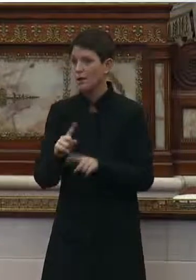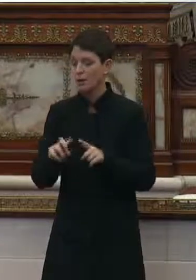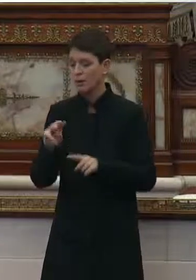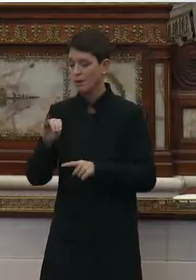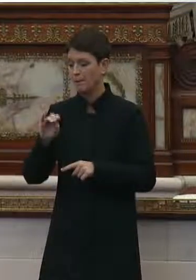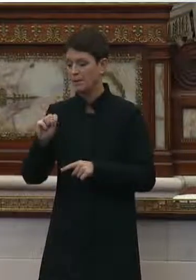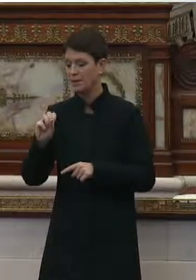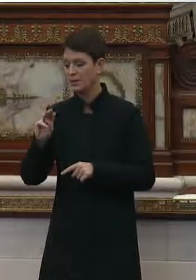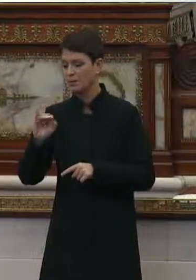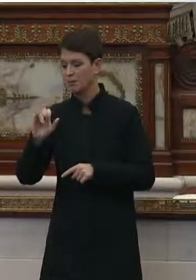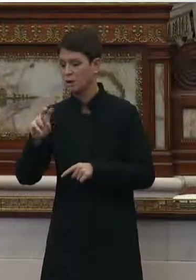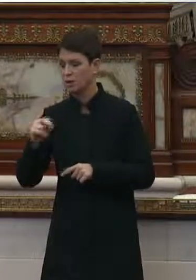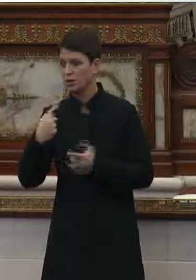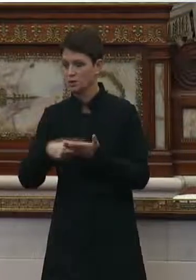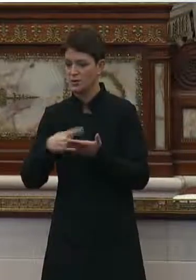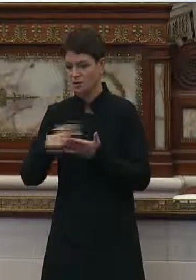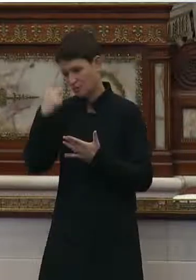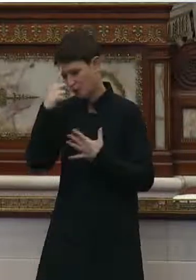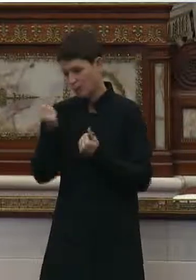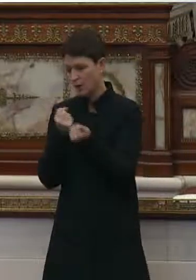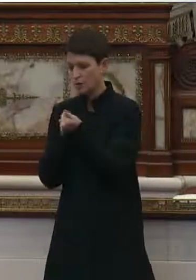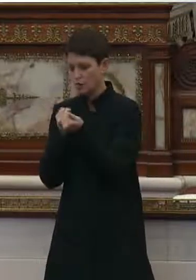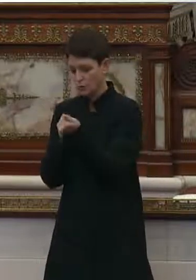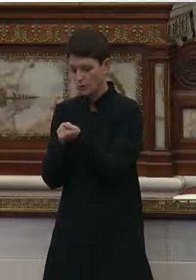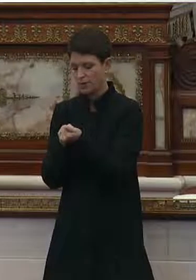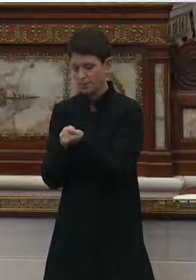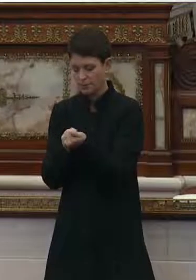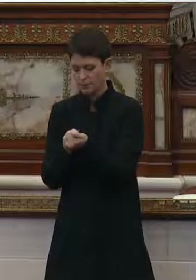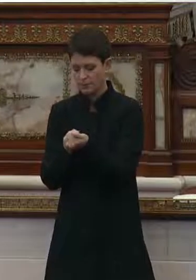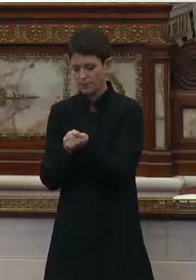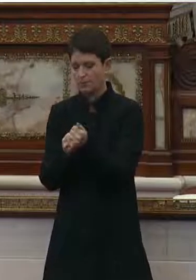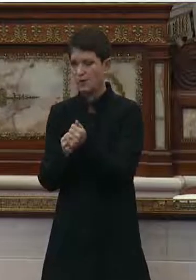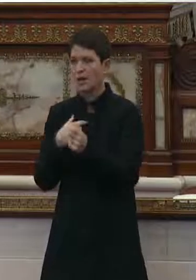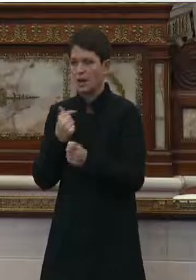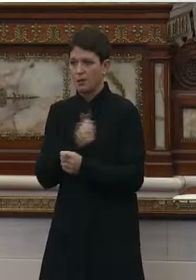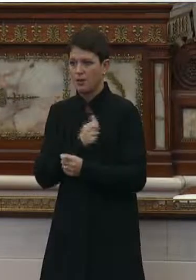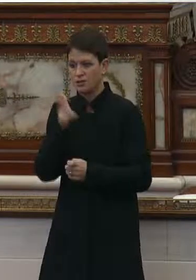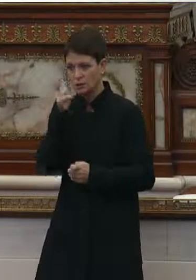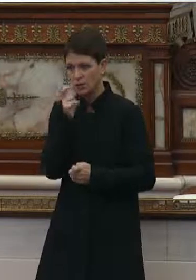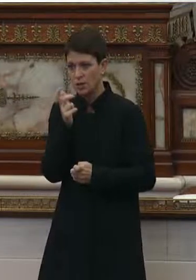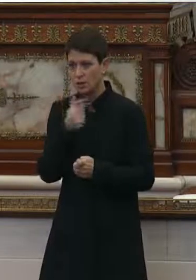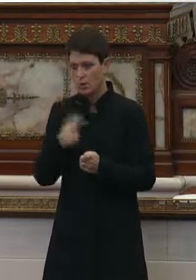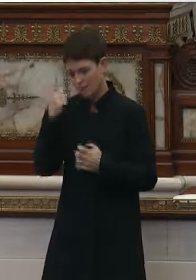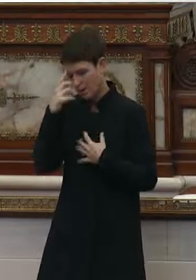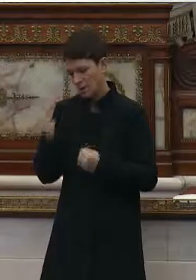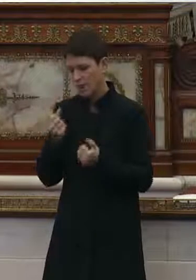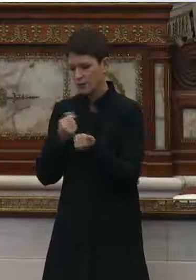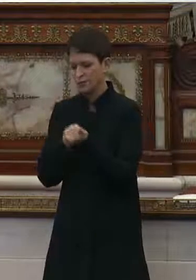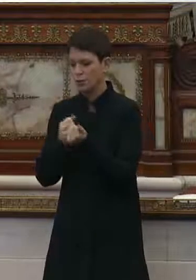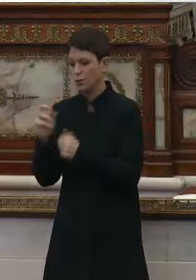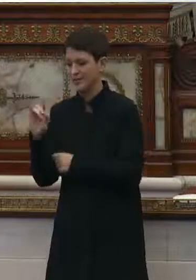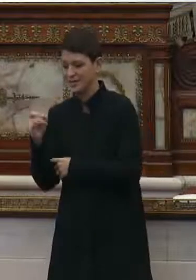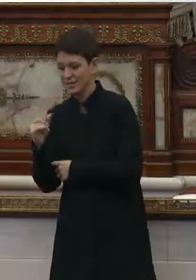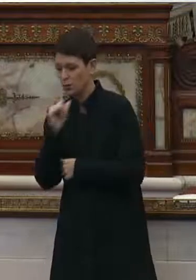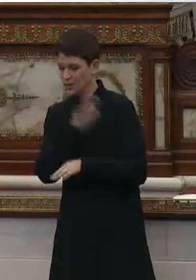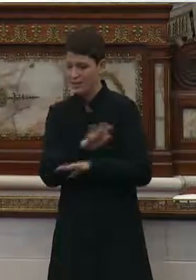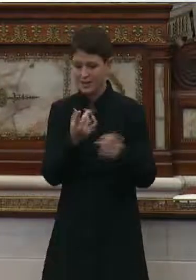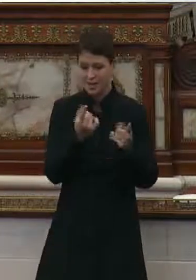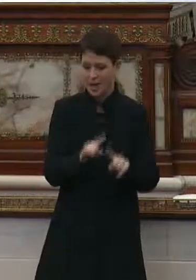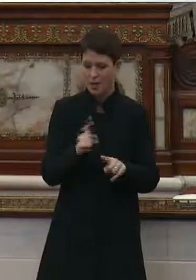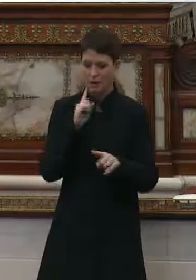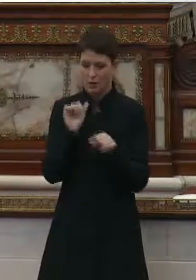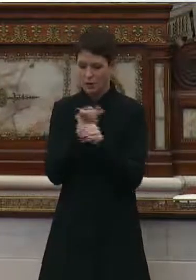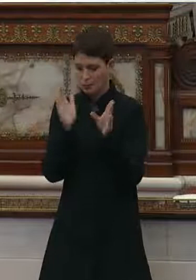Ms. Martin, talked a little bit about mental health support. I would love to hear what mental health support did or did not take place for